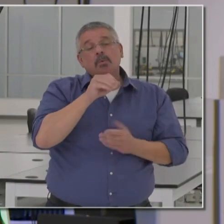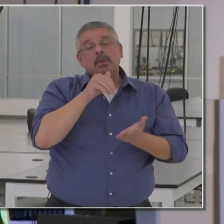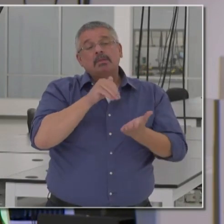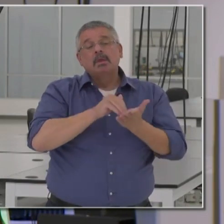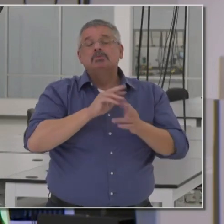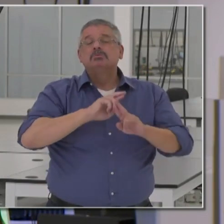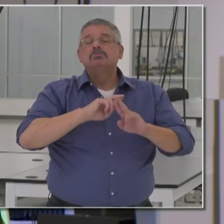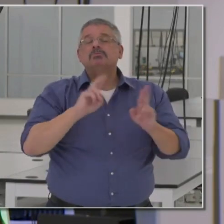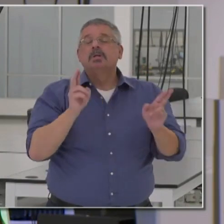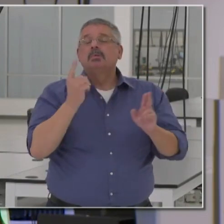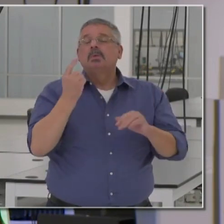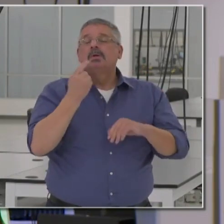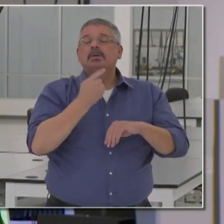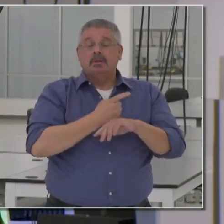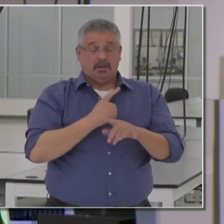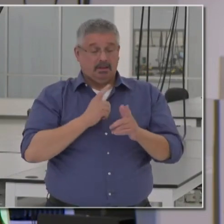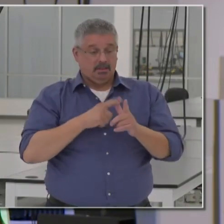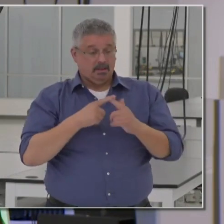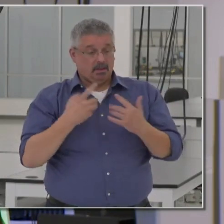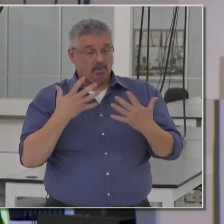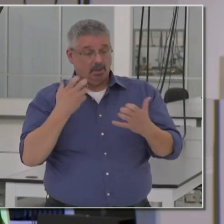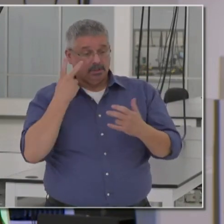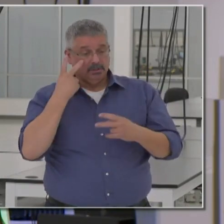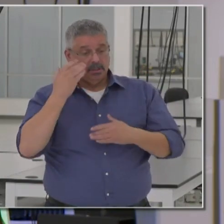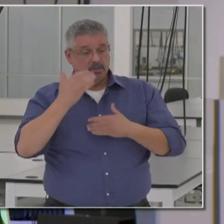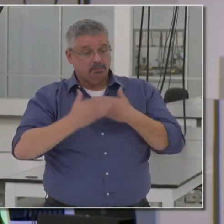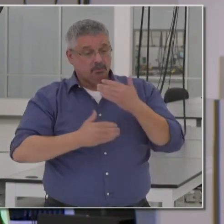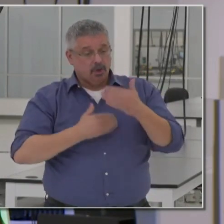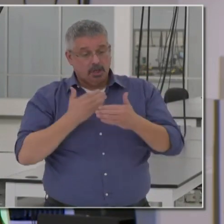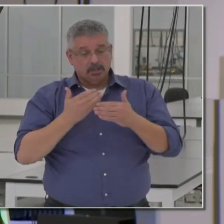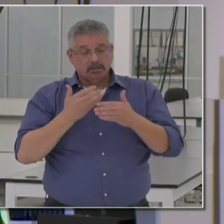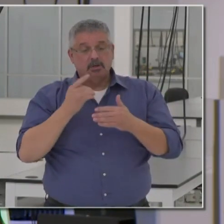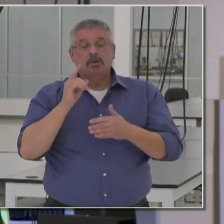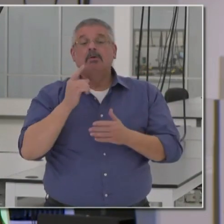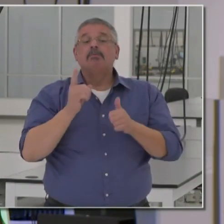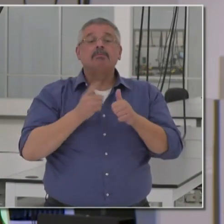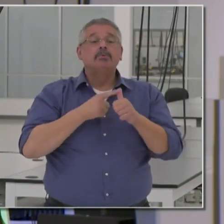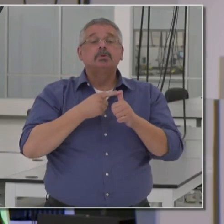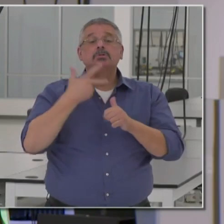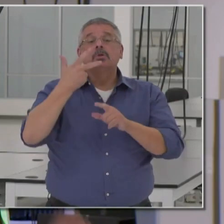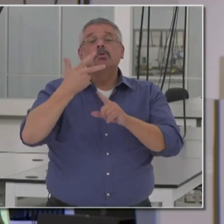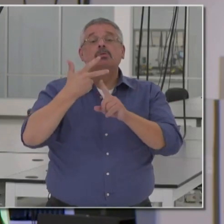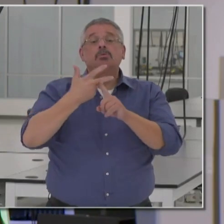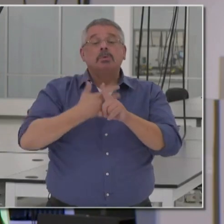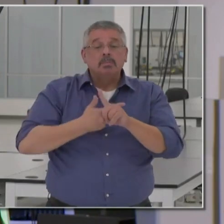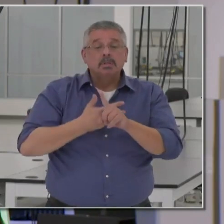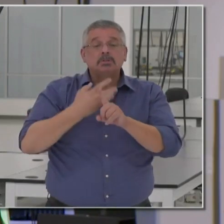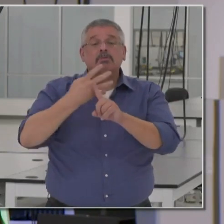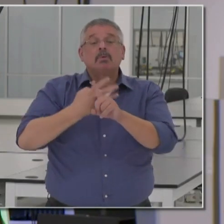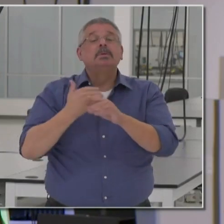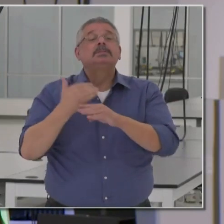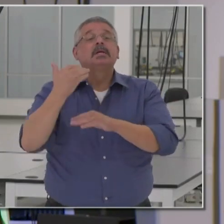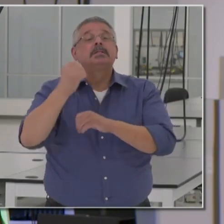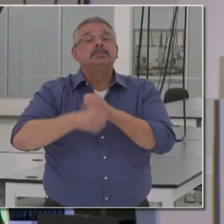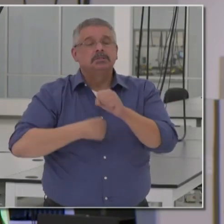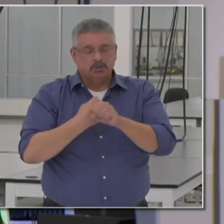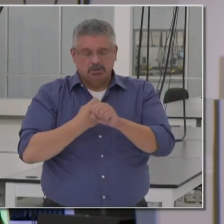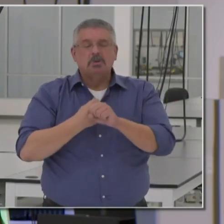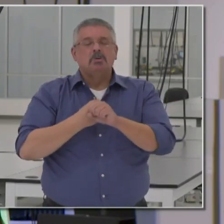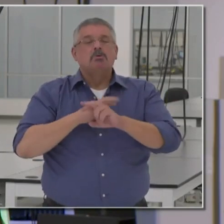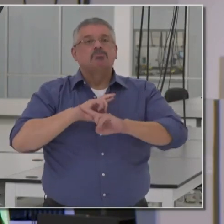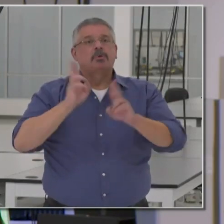tests a day, and then we want to see those process and protocol in the first quarter of next year getting closer to the